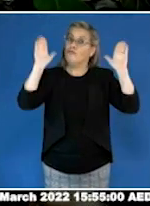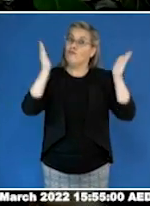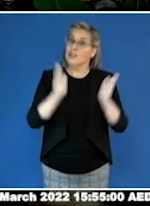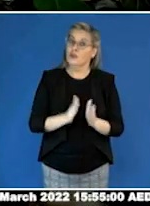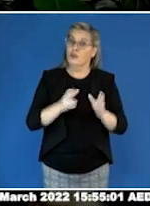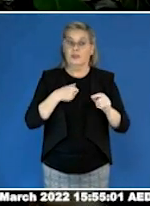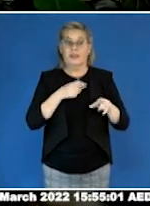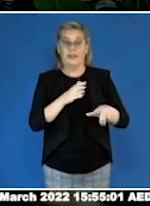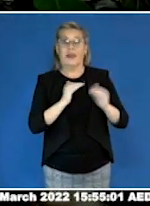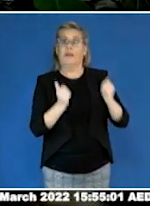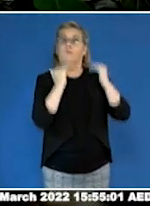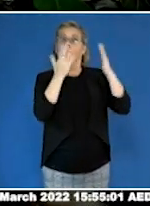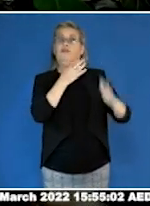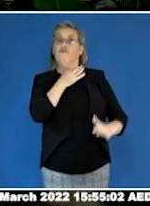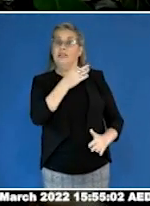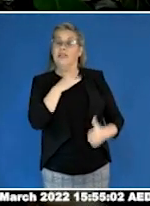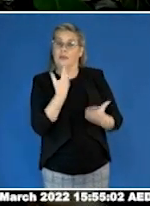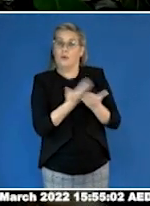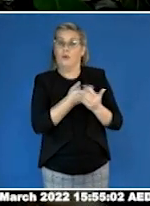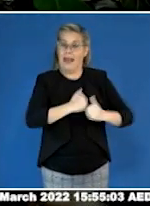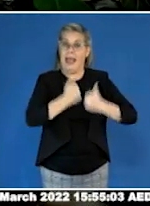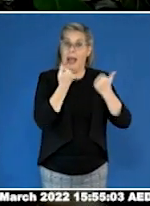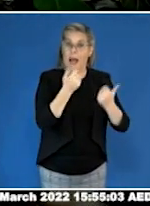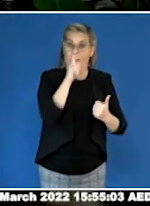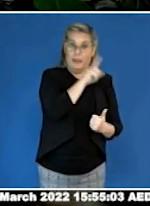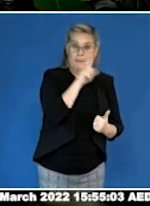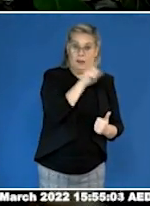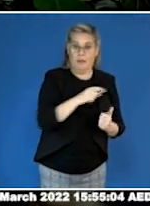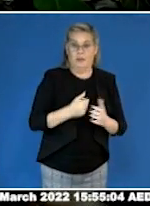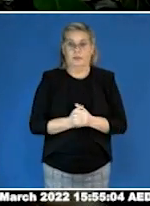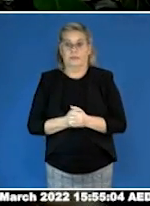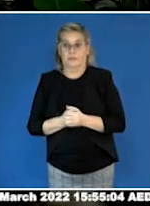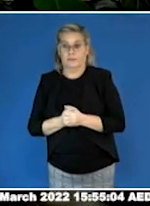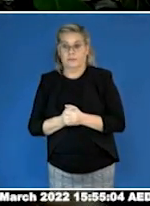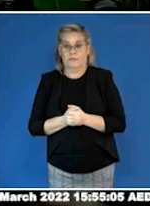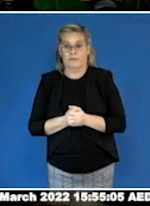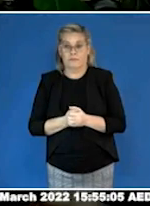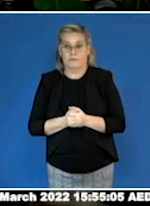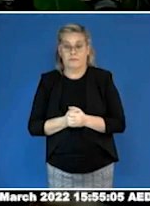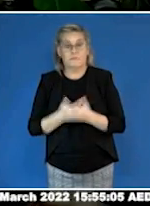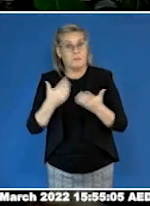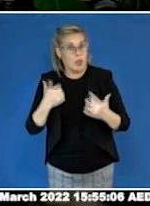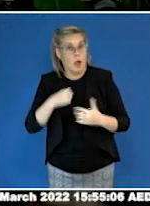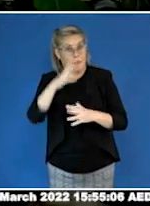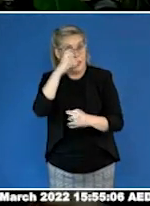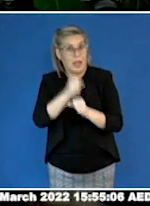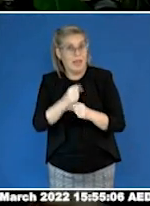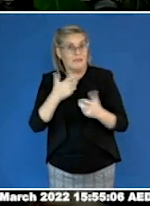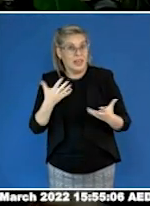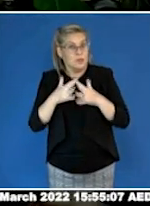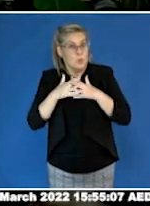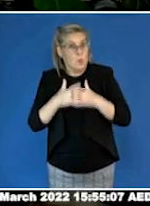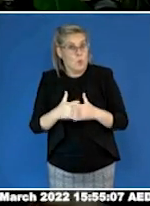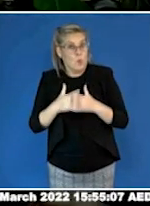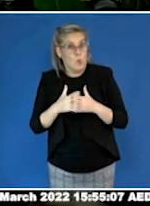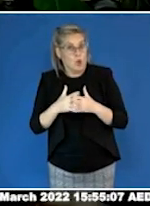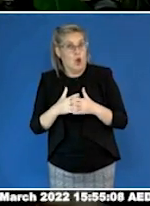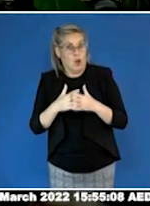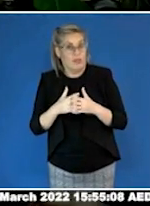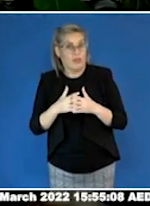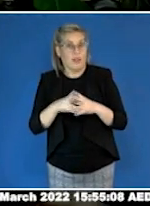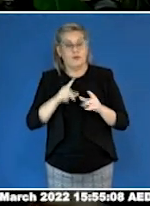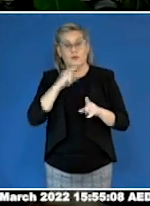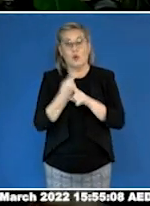such violence. So I think it might be worth spending a bit of time to revisit what yellow lady bugs means to our community,